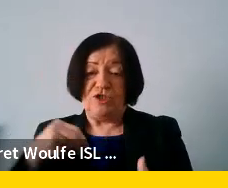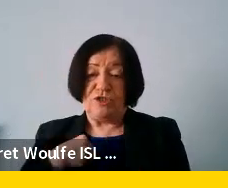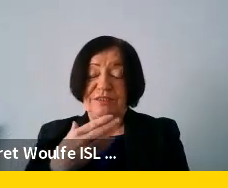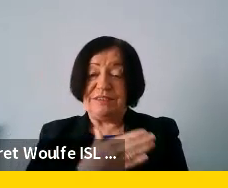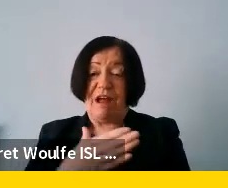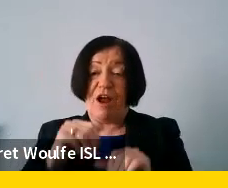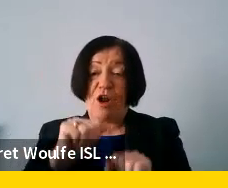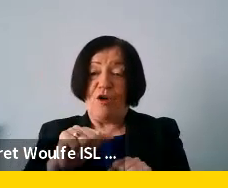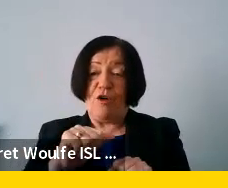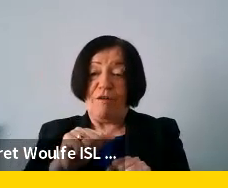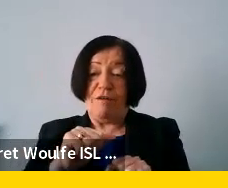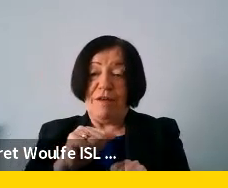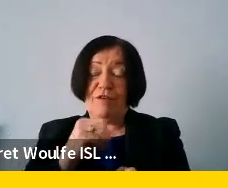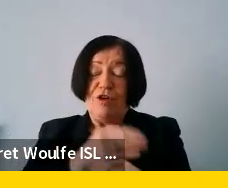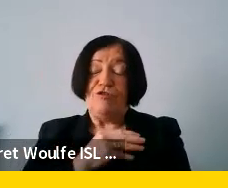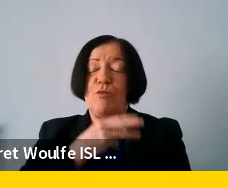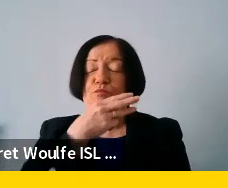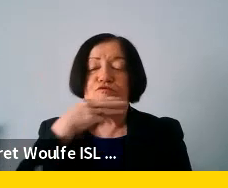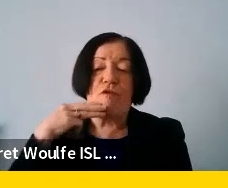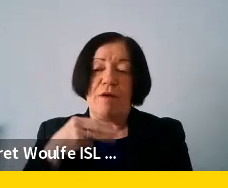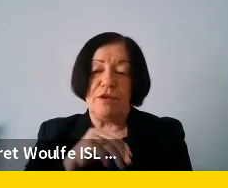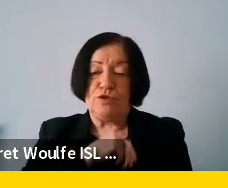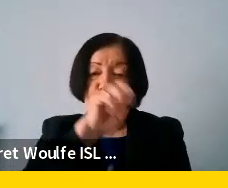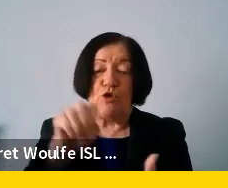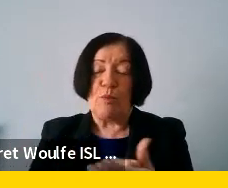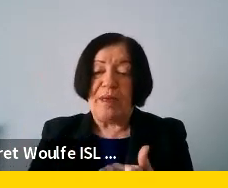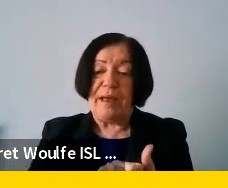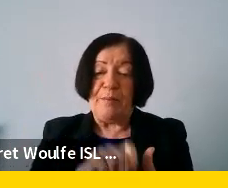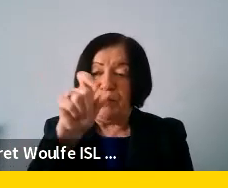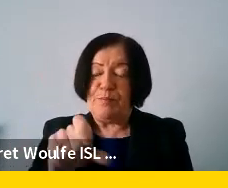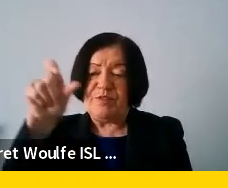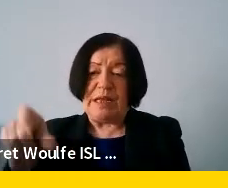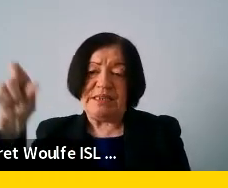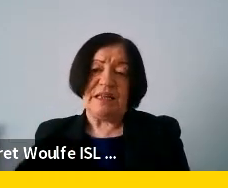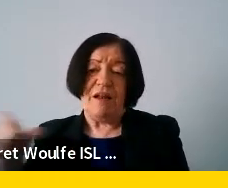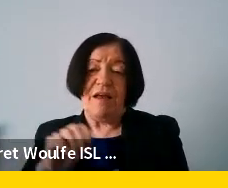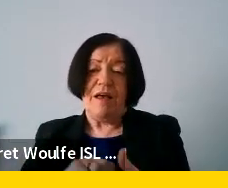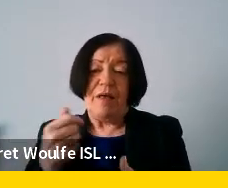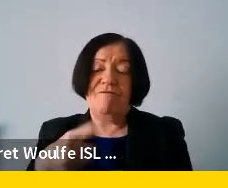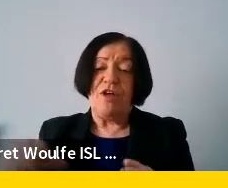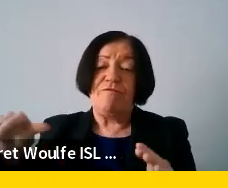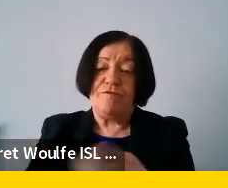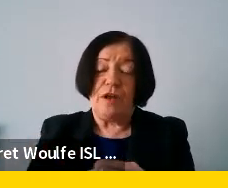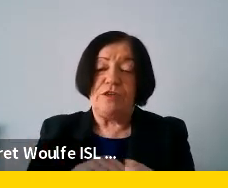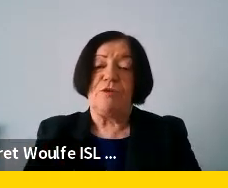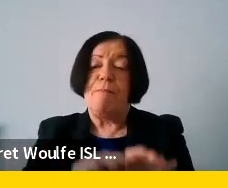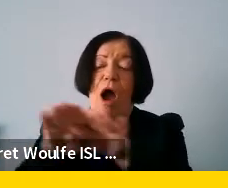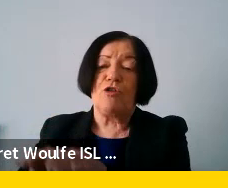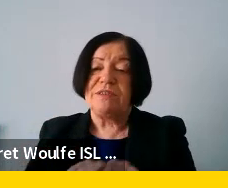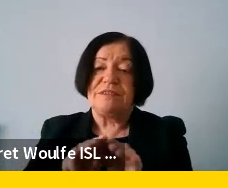her her mandate she promised to european citizens that they would have um a participatory democracy